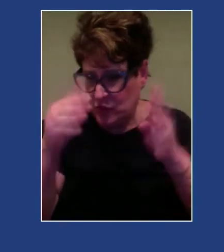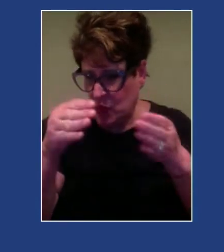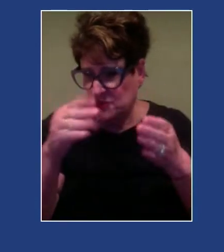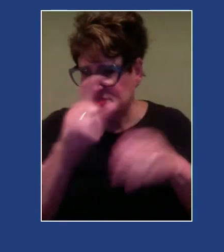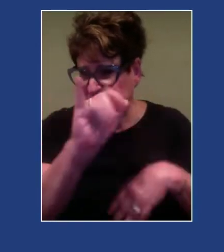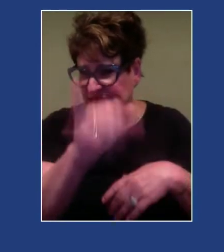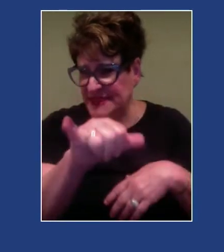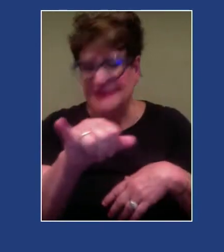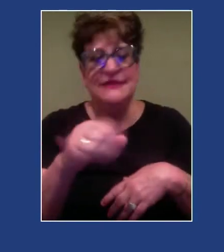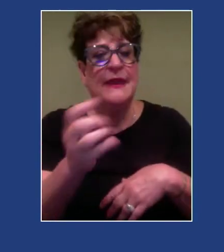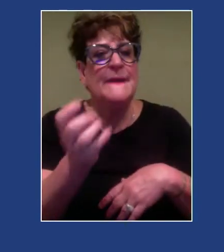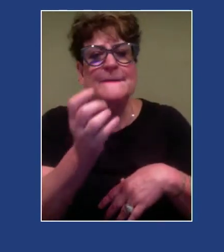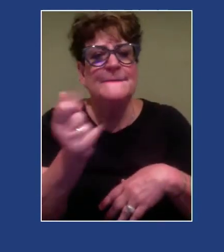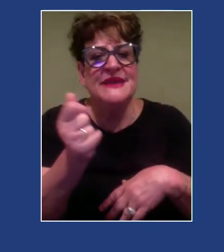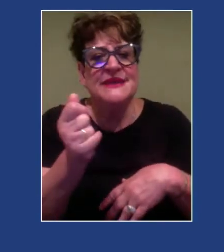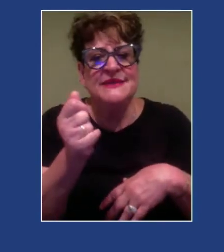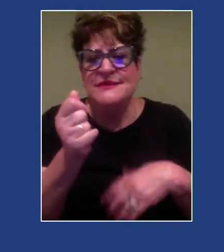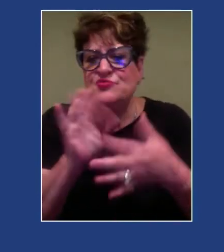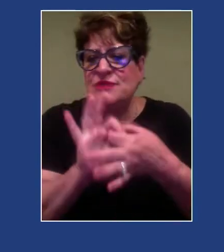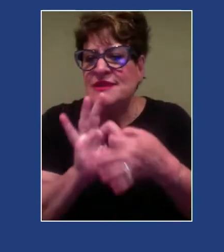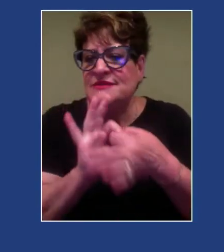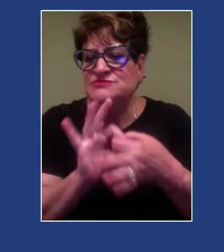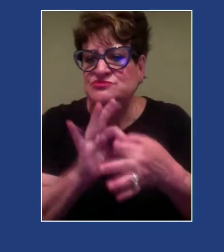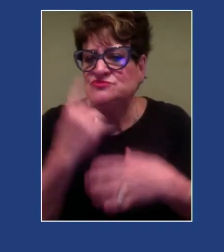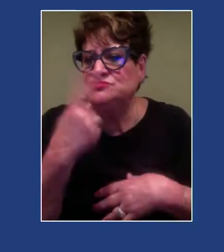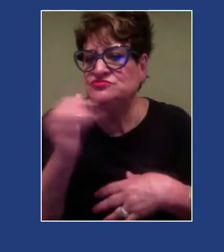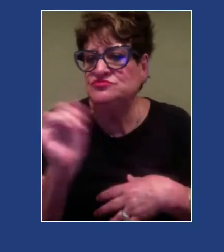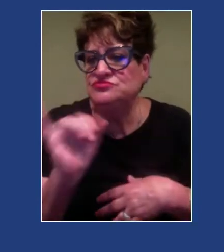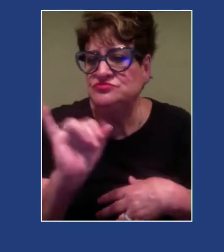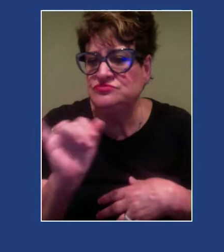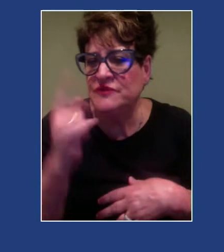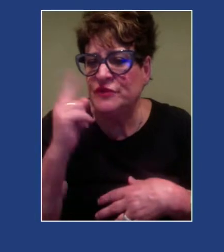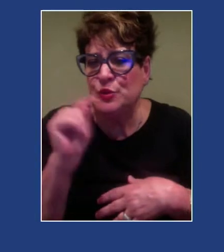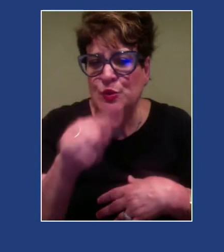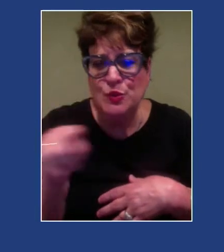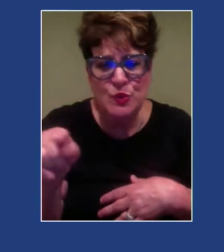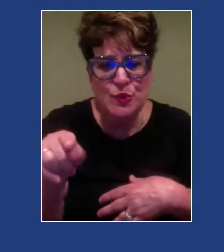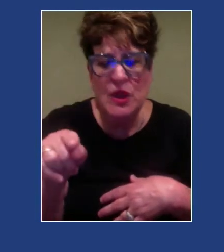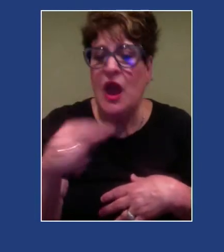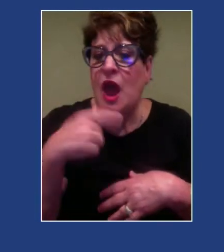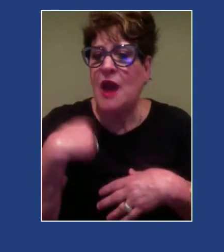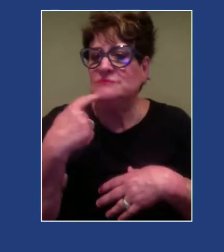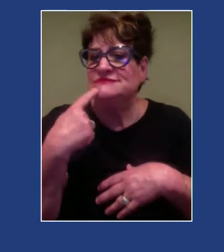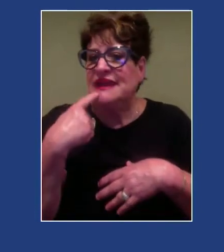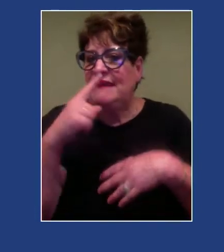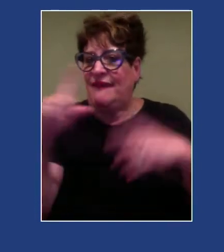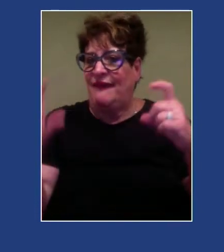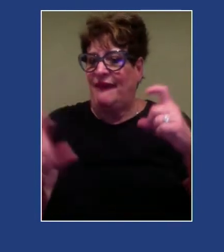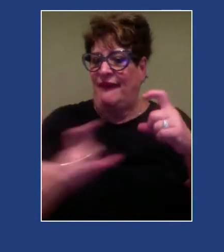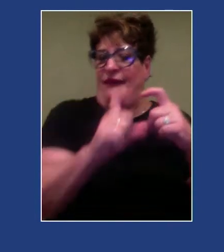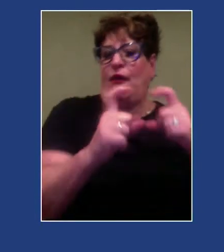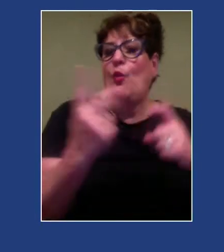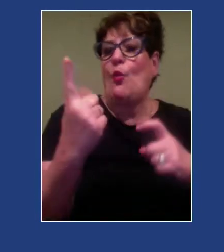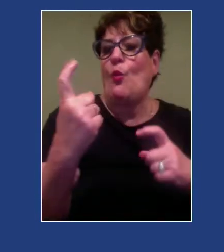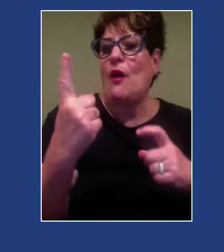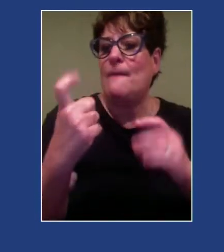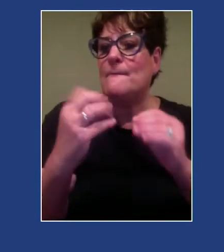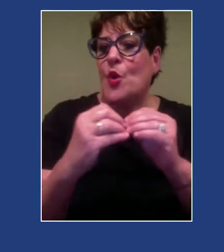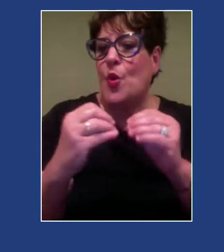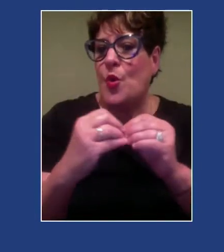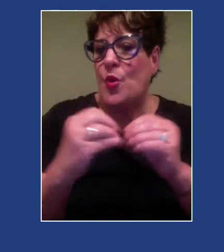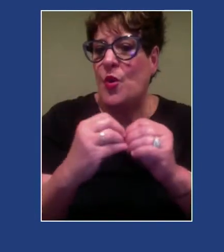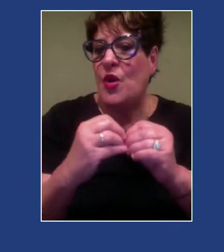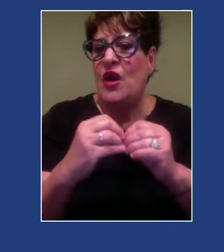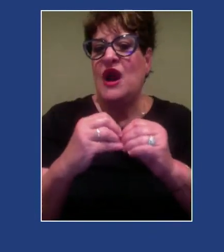immediate relationships like for you? What I'm asking us to do is to add in this new domain, which is the societal and